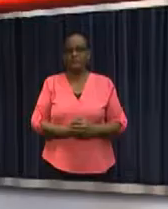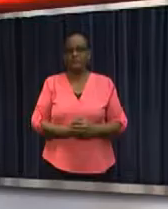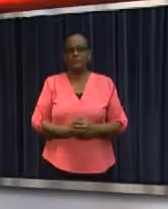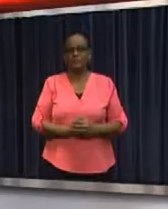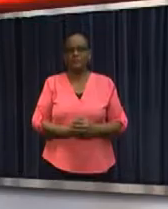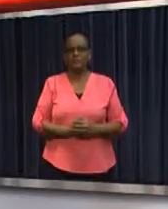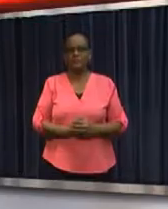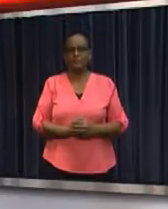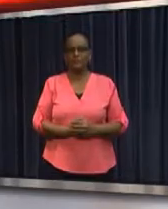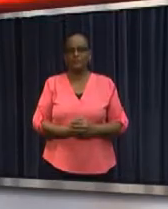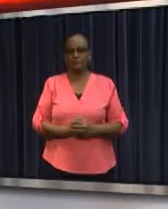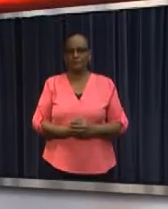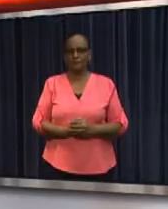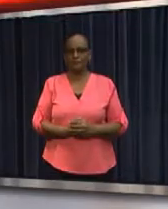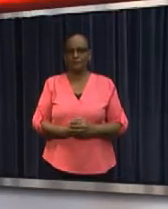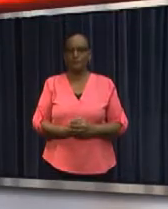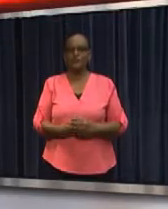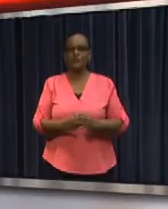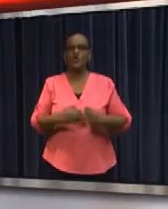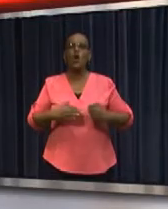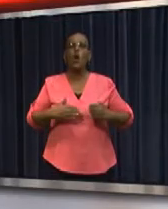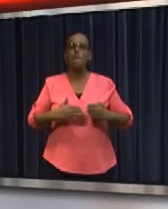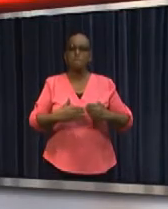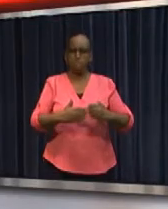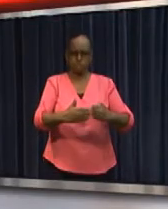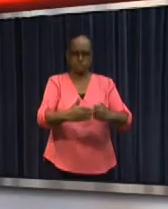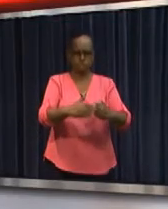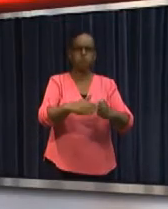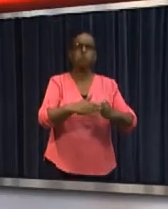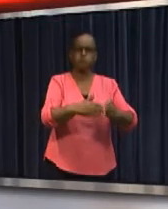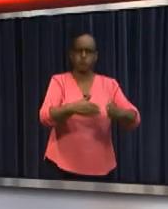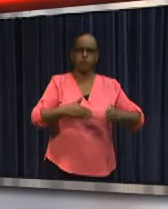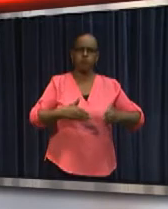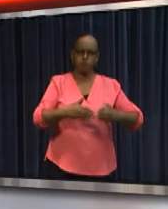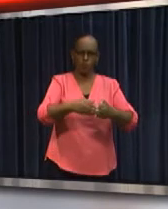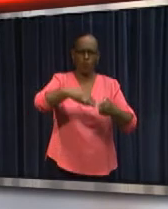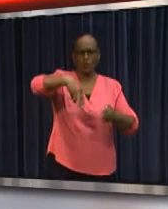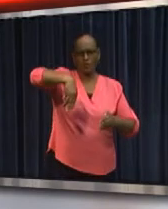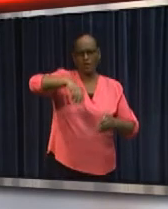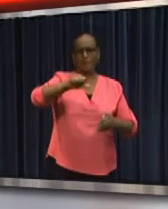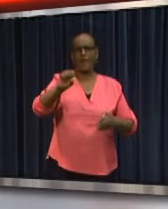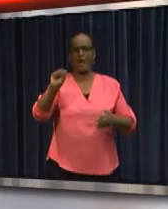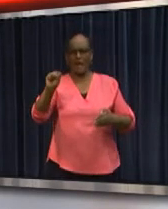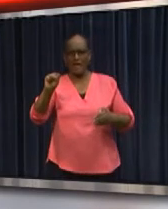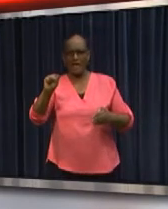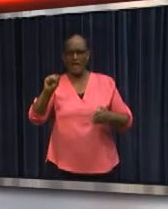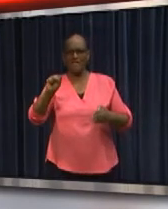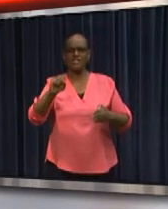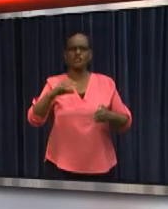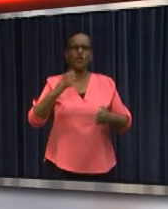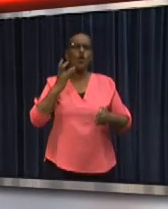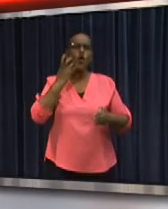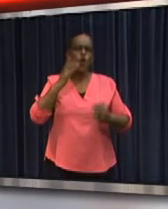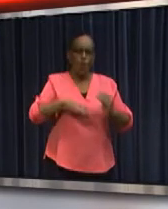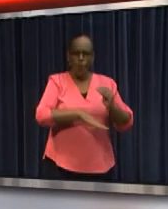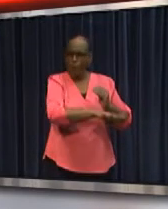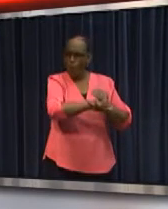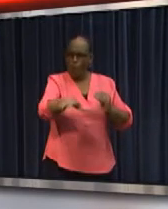The Maritime Authority of Suriname Maas is standardizing its